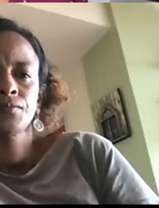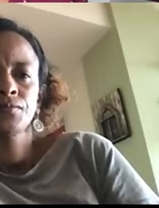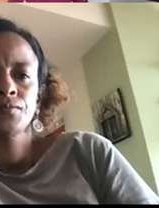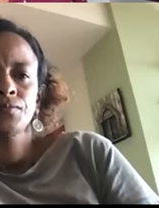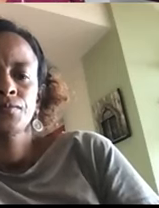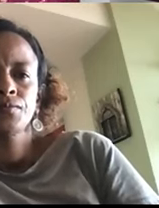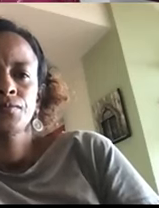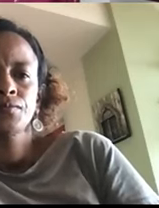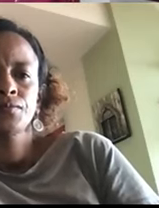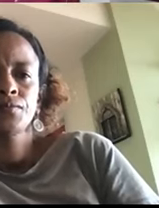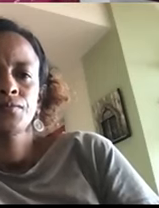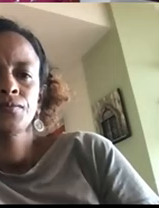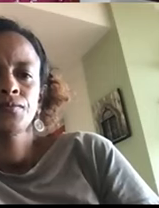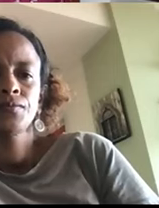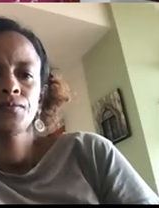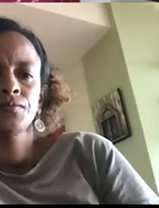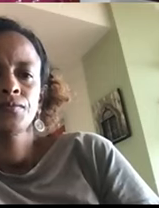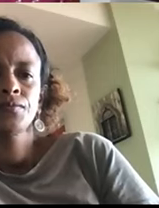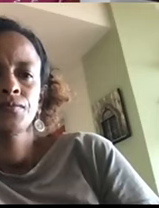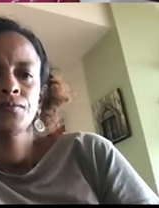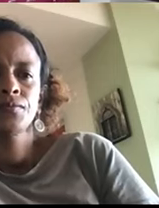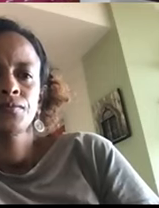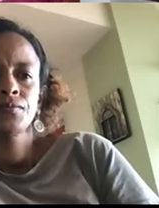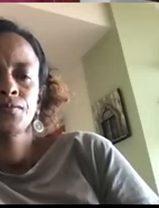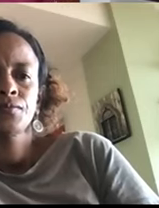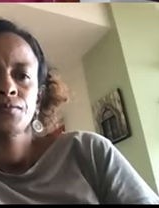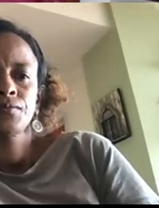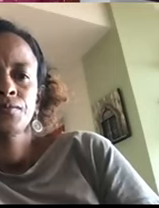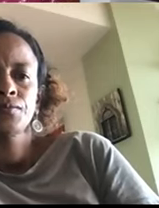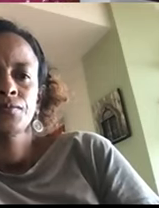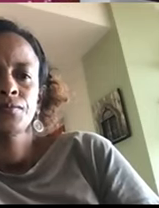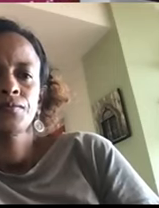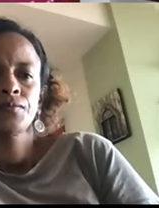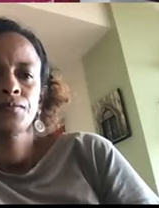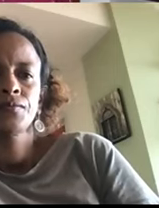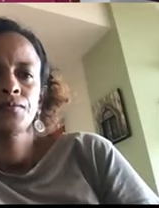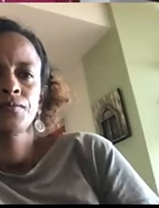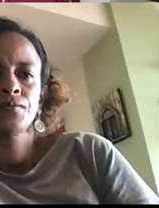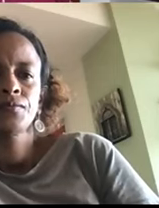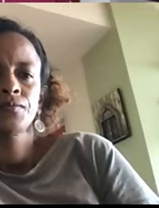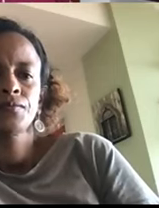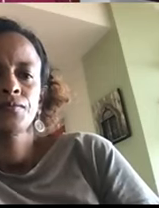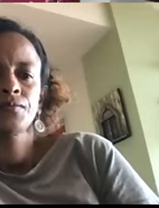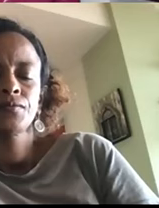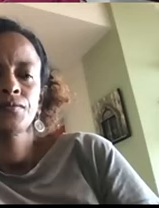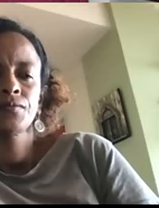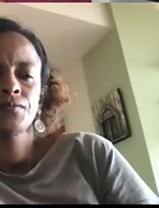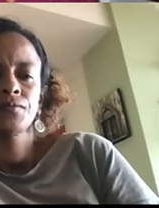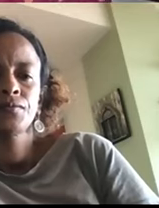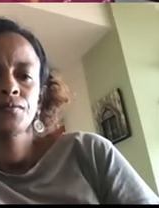community champions are supported, trained to be able to be the outreach,